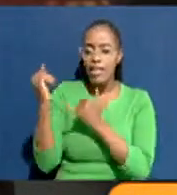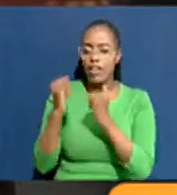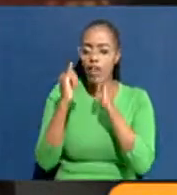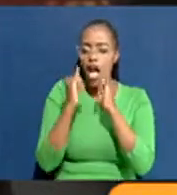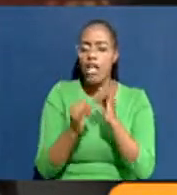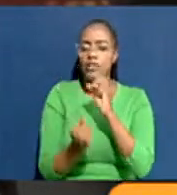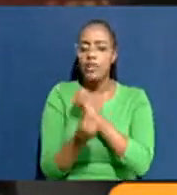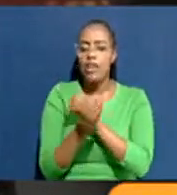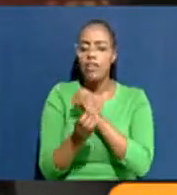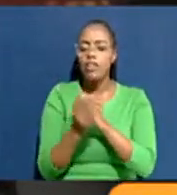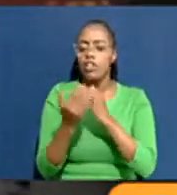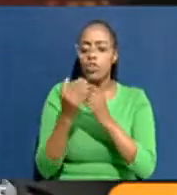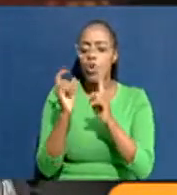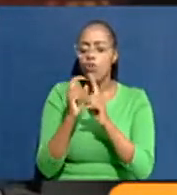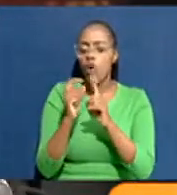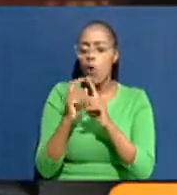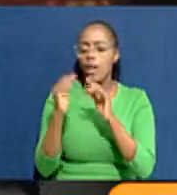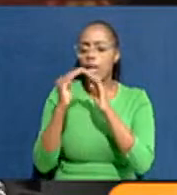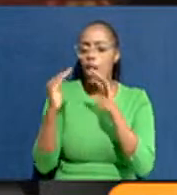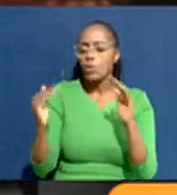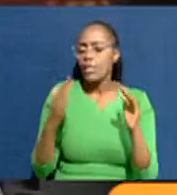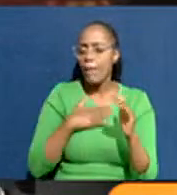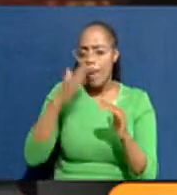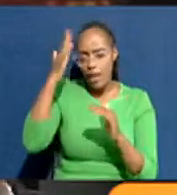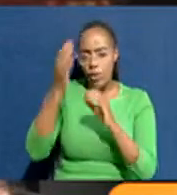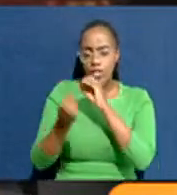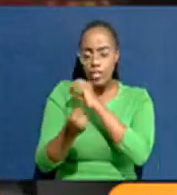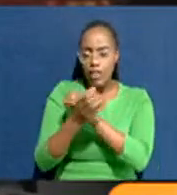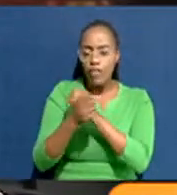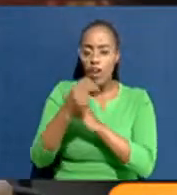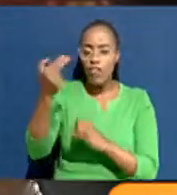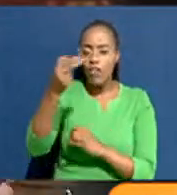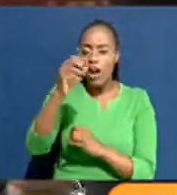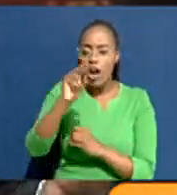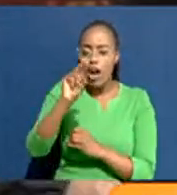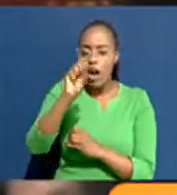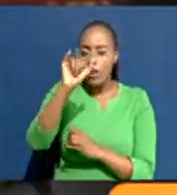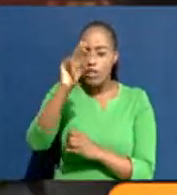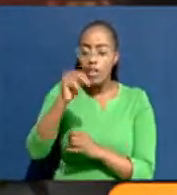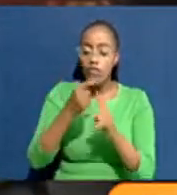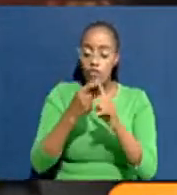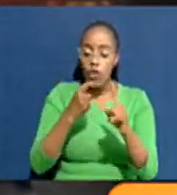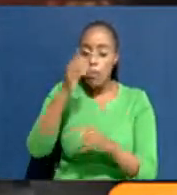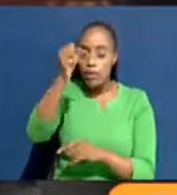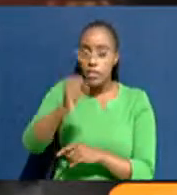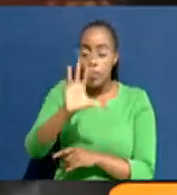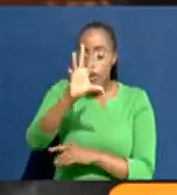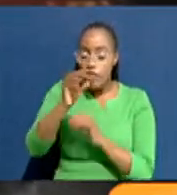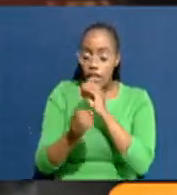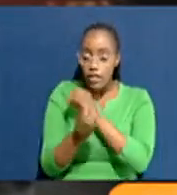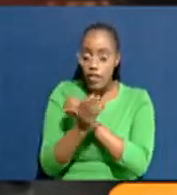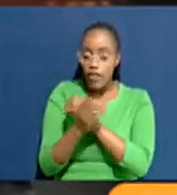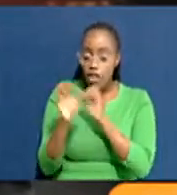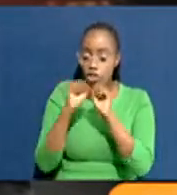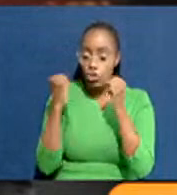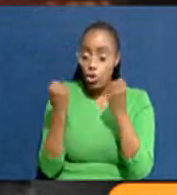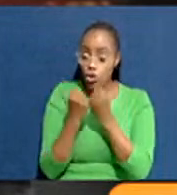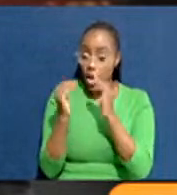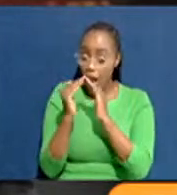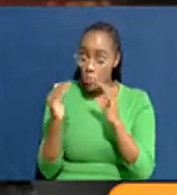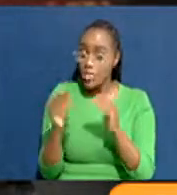definition of housing. I personally wrote the definition of housing term for the Republic of South Africa that defines social housing. And